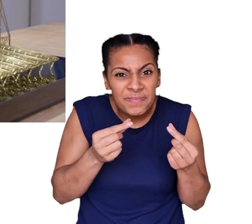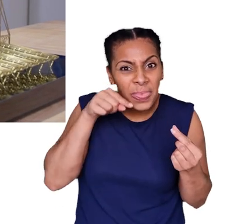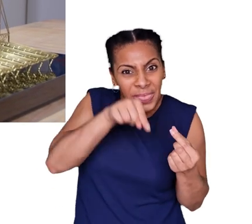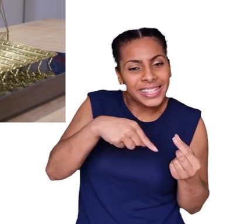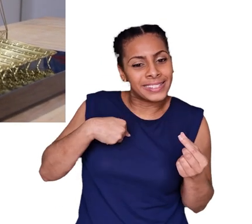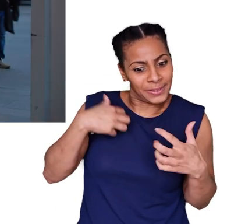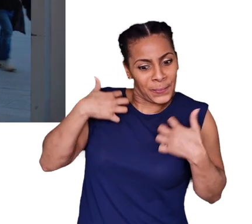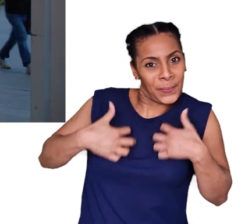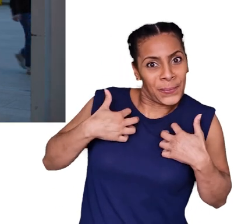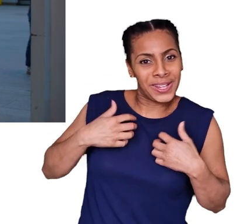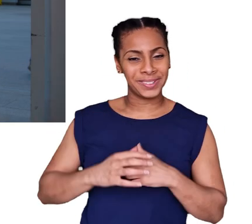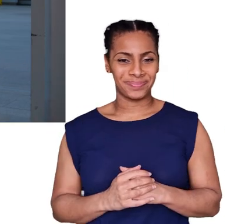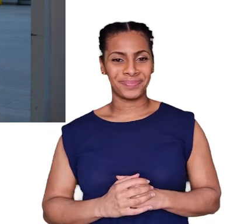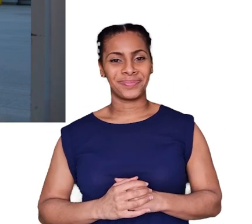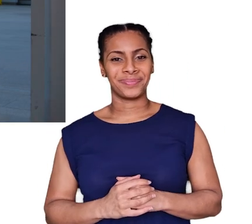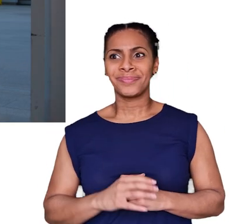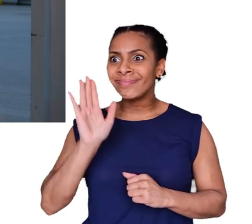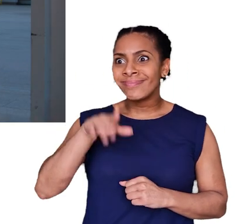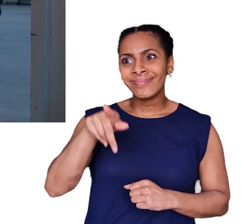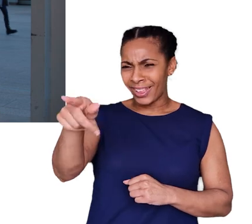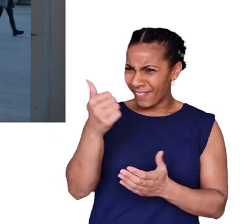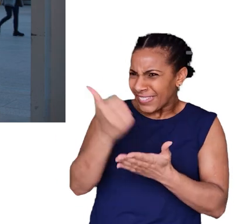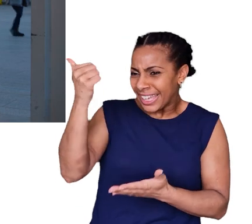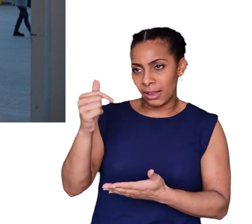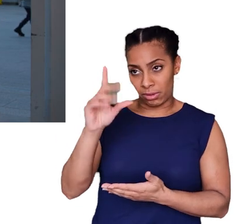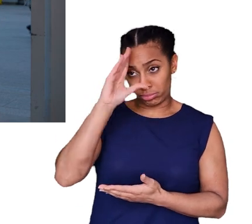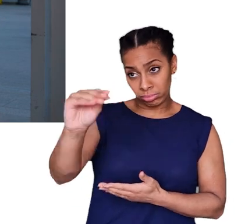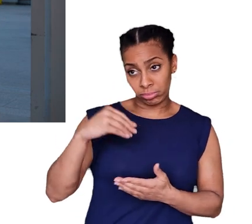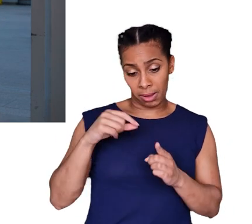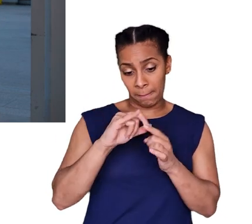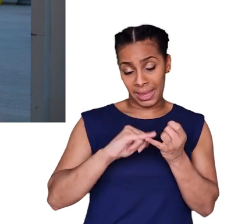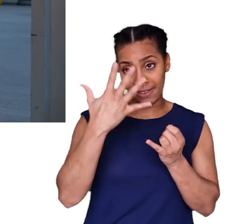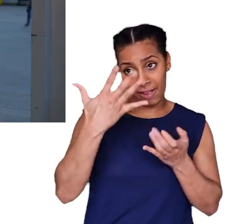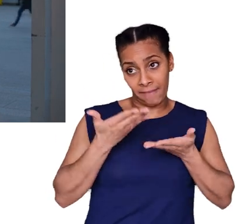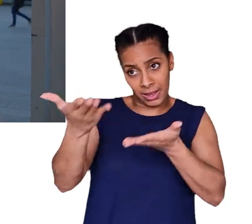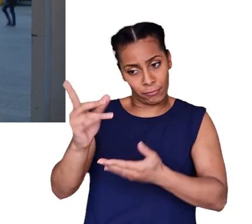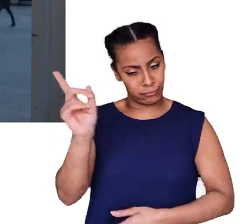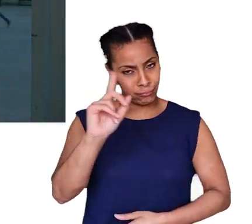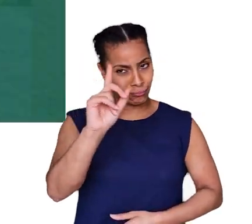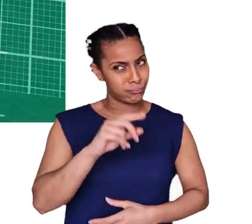fascinating for me. That's really cool, actually, but just so you know, I'm never leaving you with my PS5.